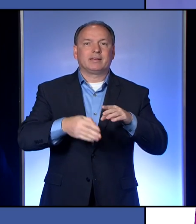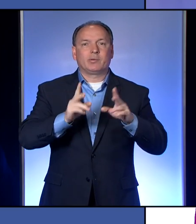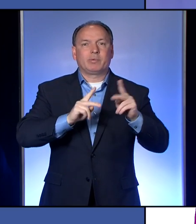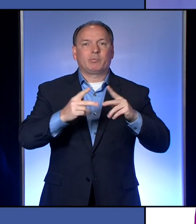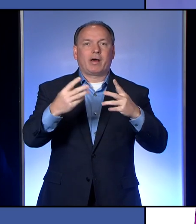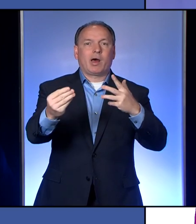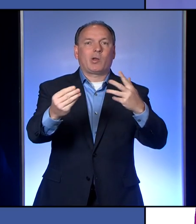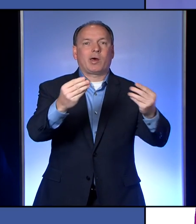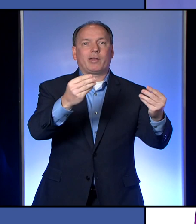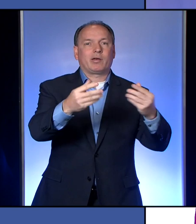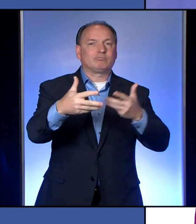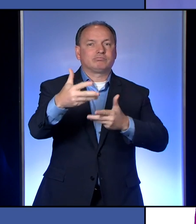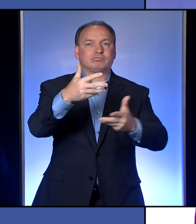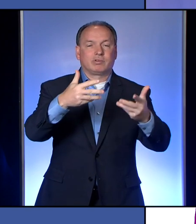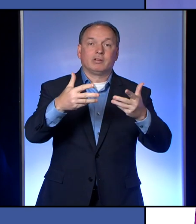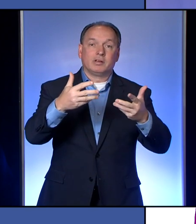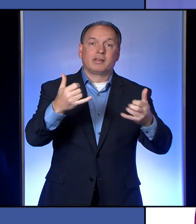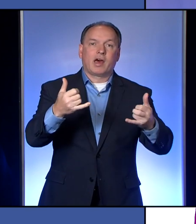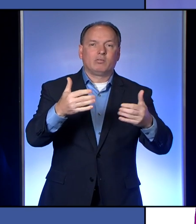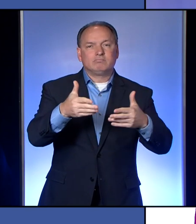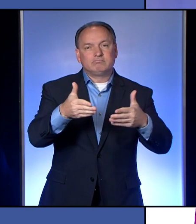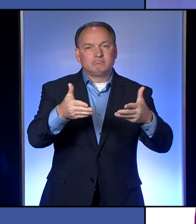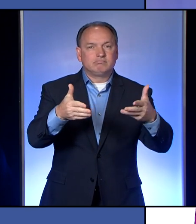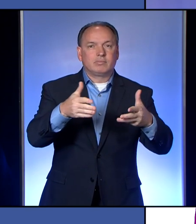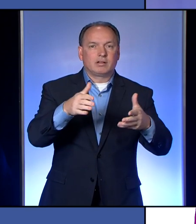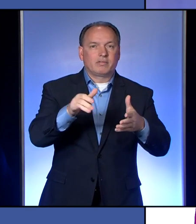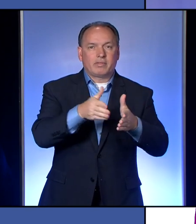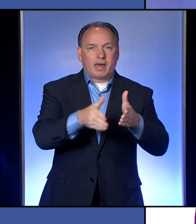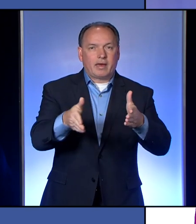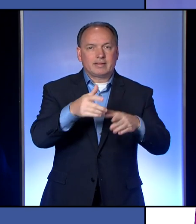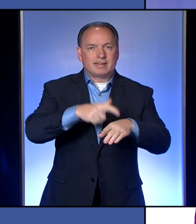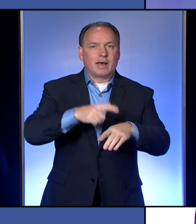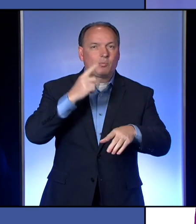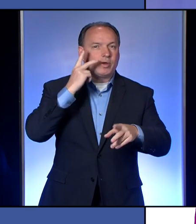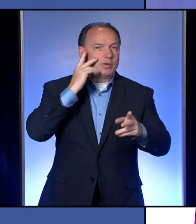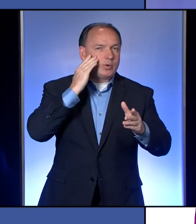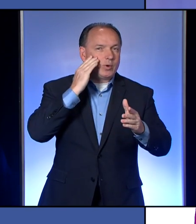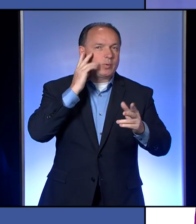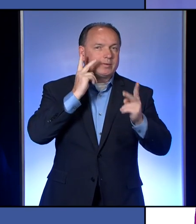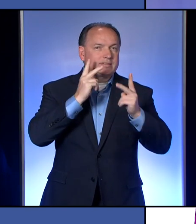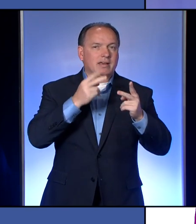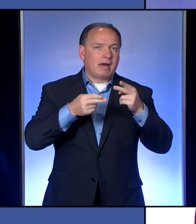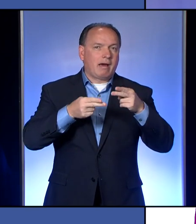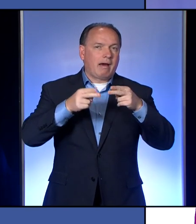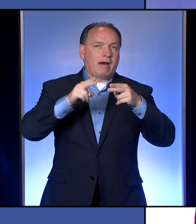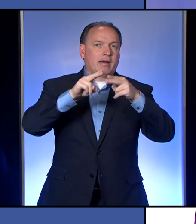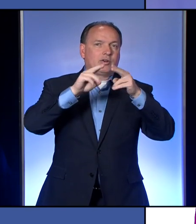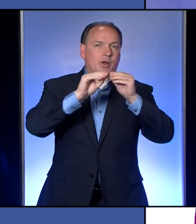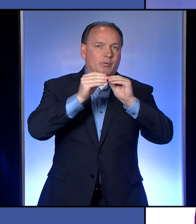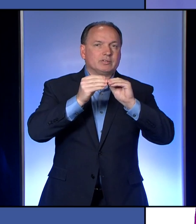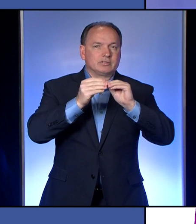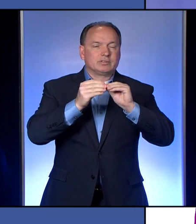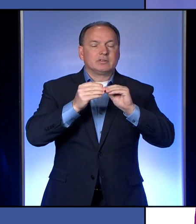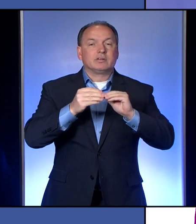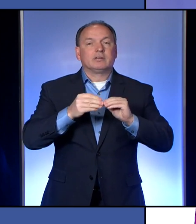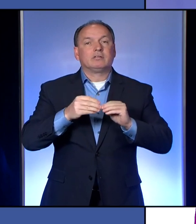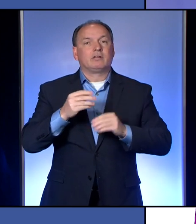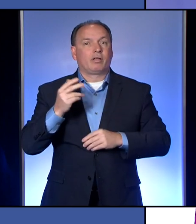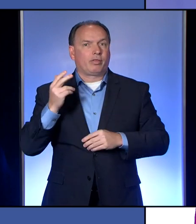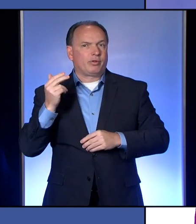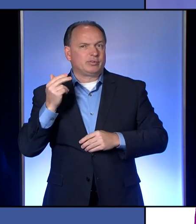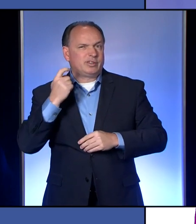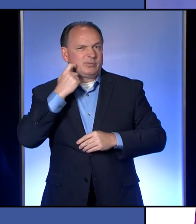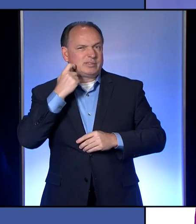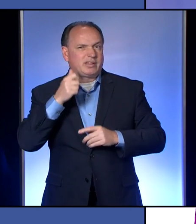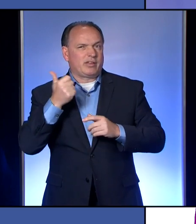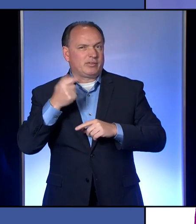about. And this would be about the timeframe that we knew we would see some higher numbers. And of course, we saw 13 the other day,